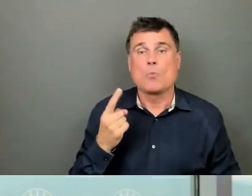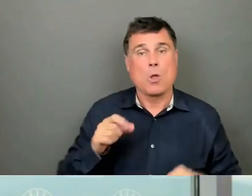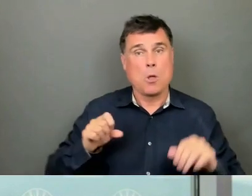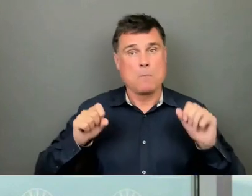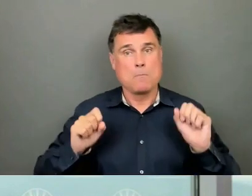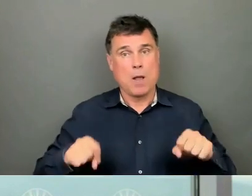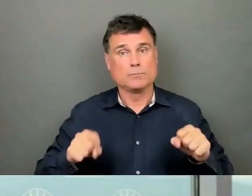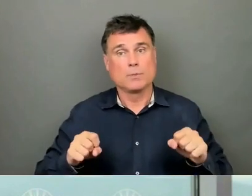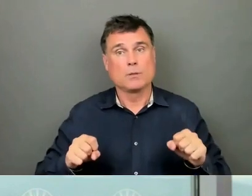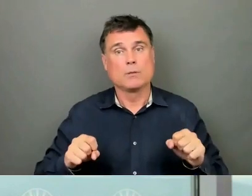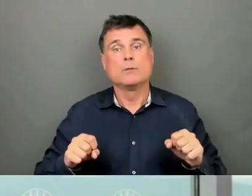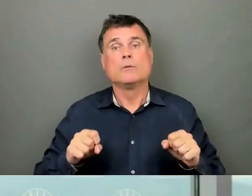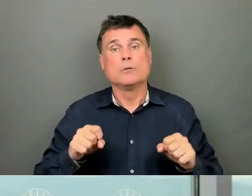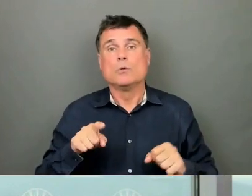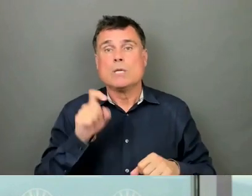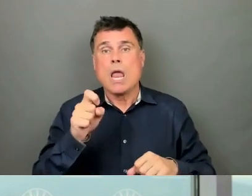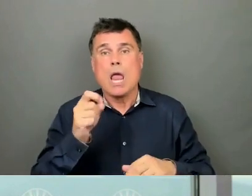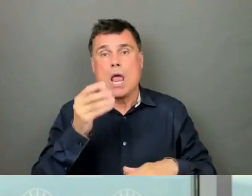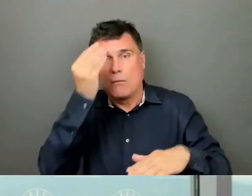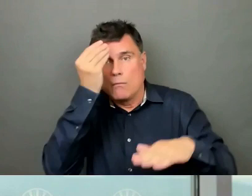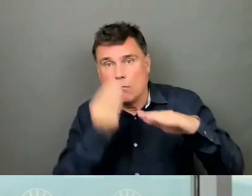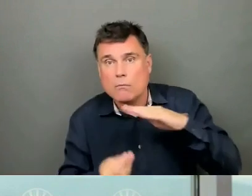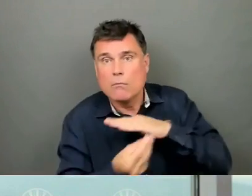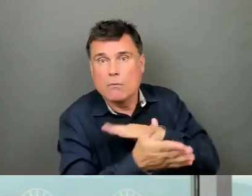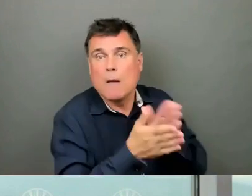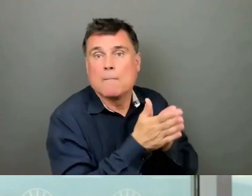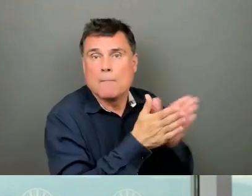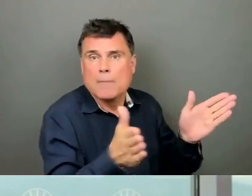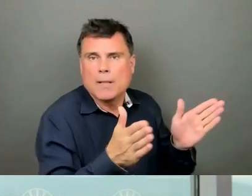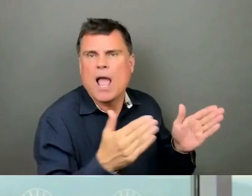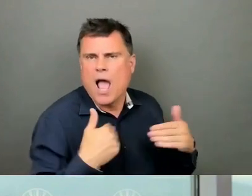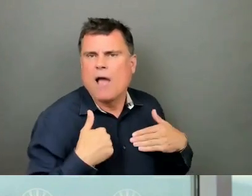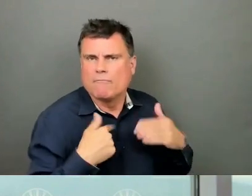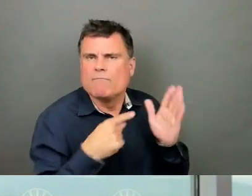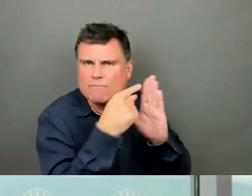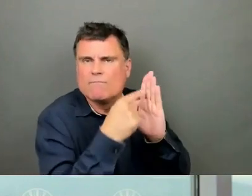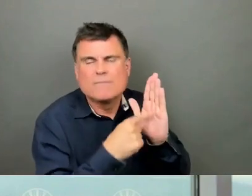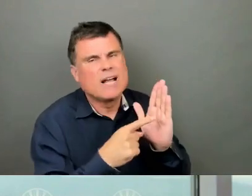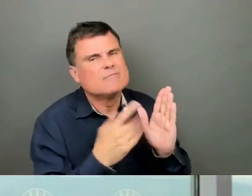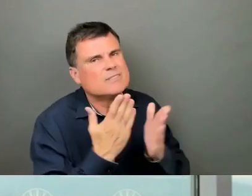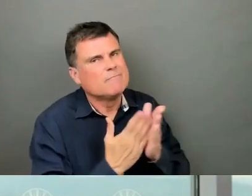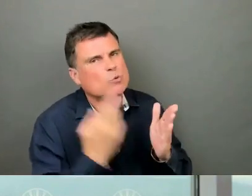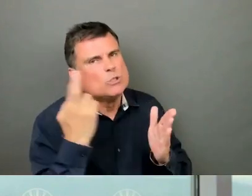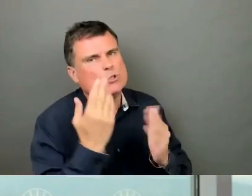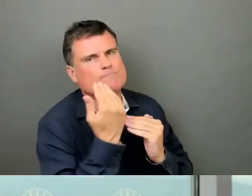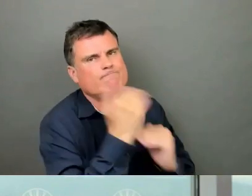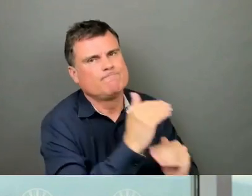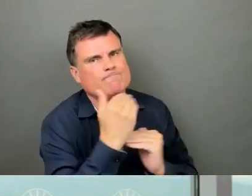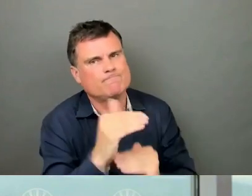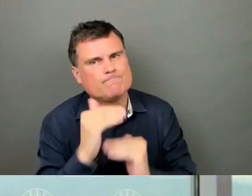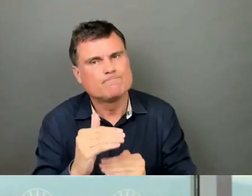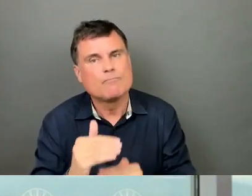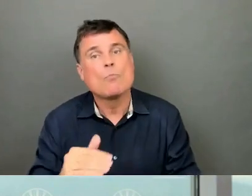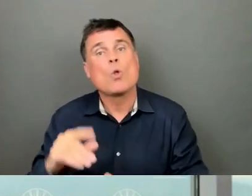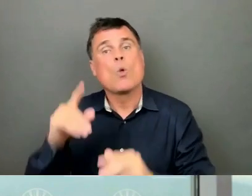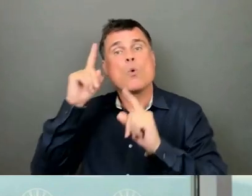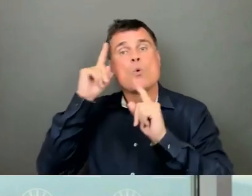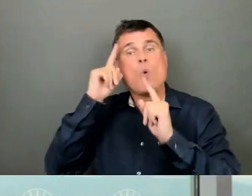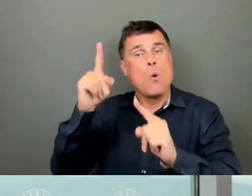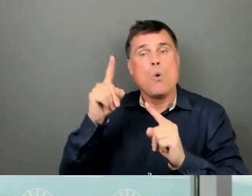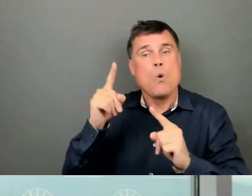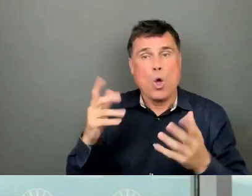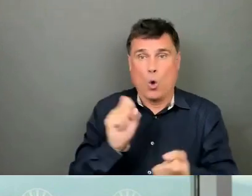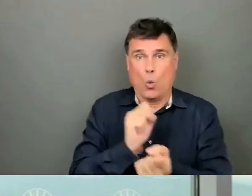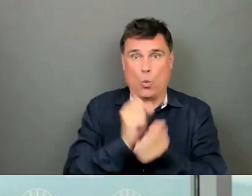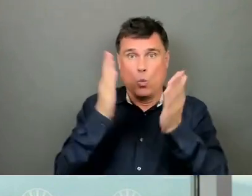to make concerns public, but there are very clear restrictions on that ability. The intention was that a third party, namely